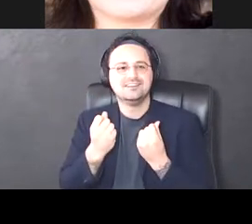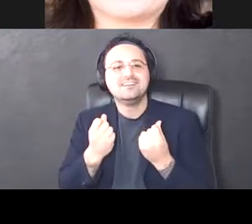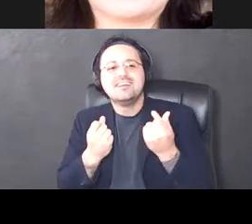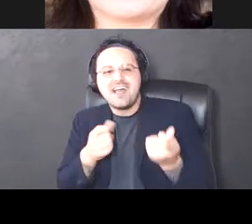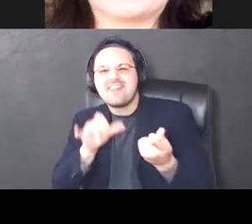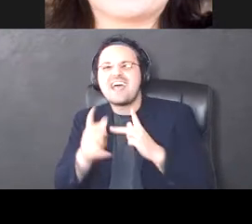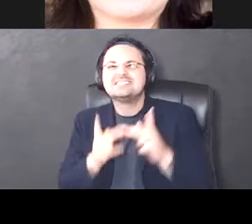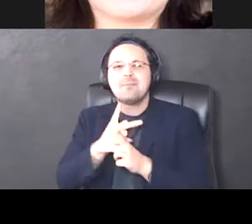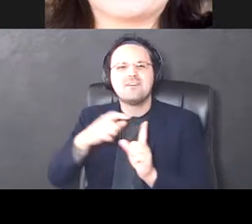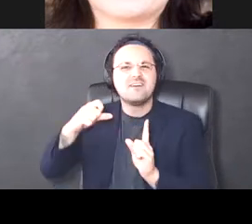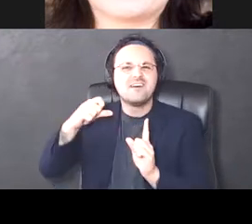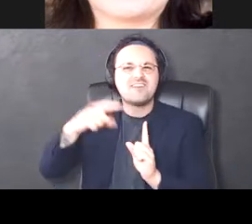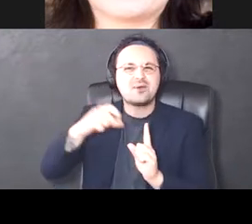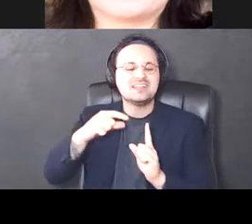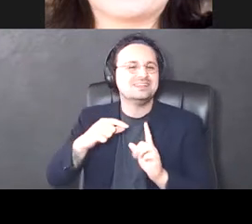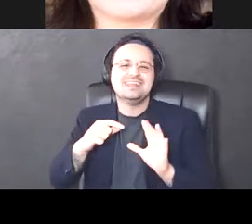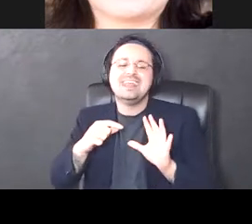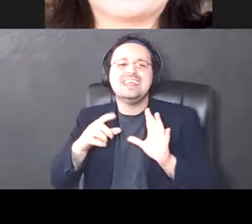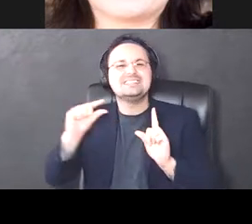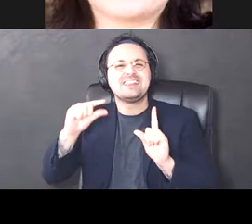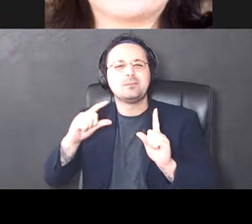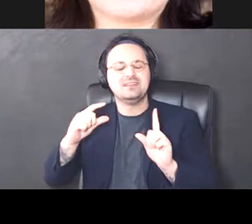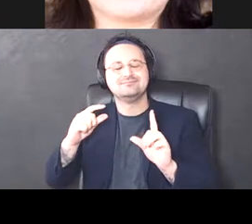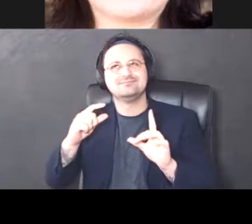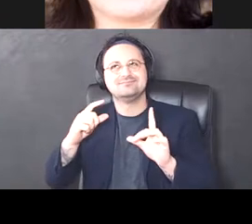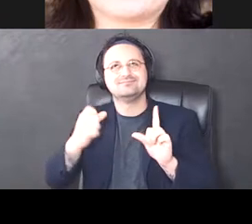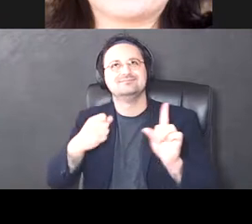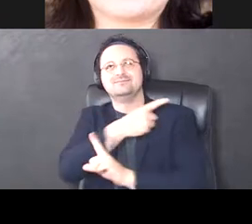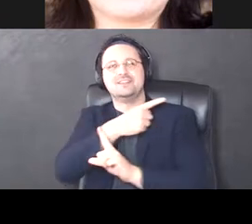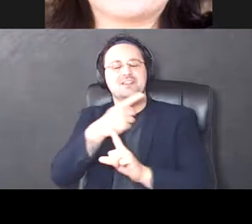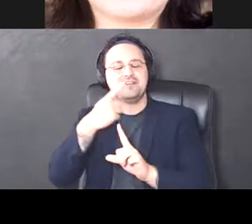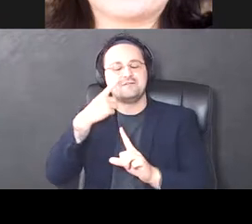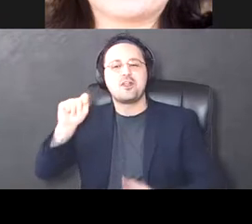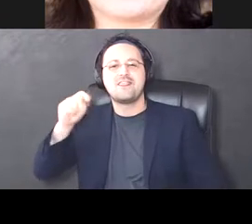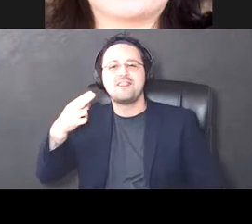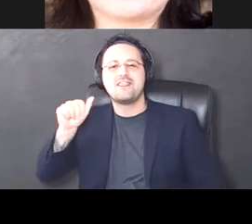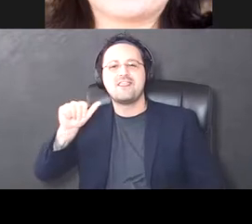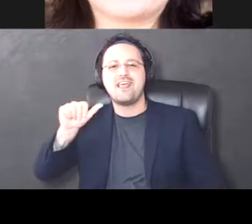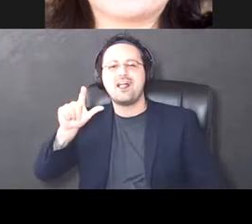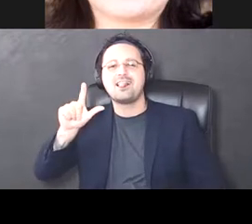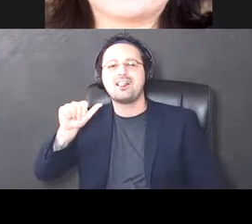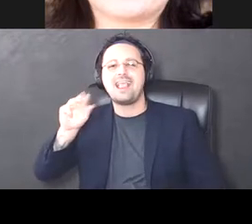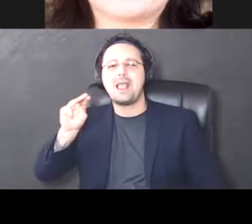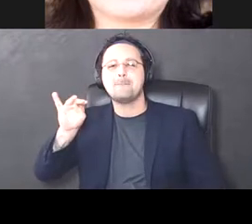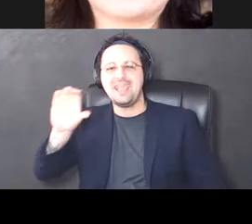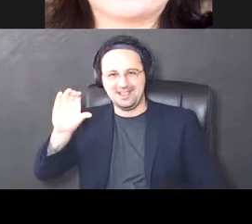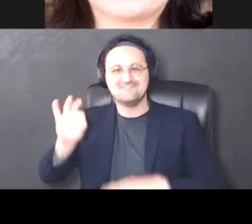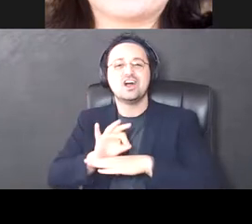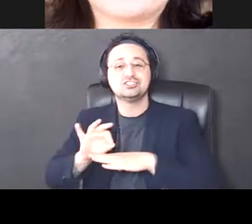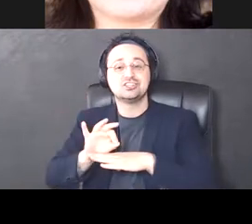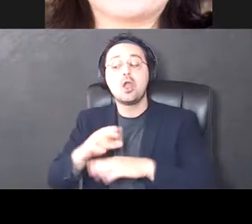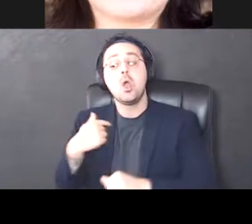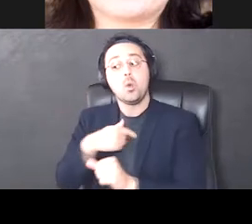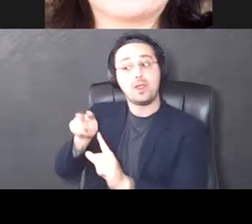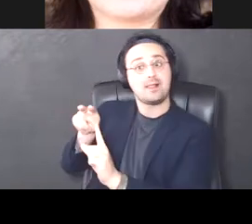without getting too much into the weeds are really important for overall thalamic function. Um, and when we look at their firing after